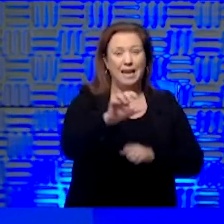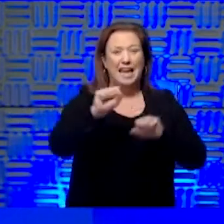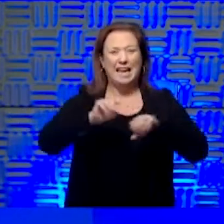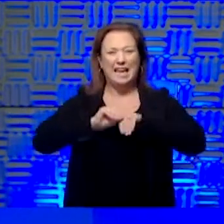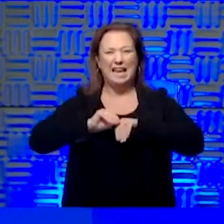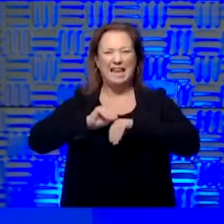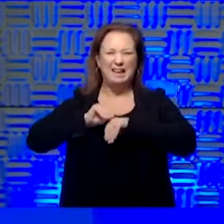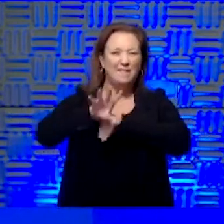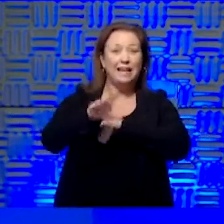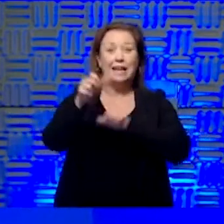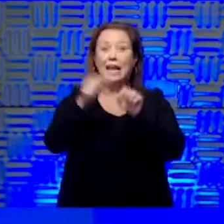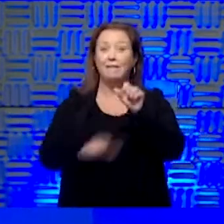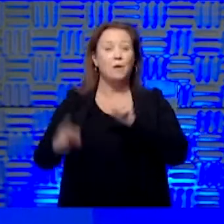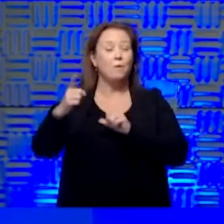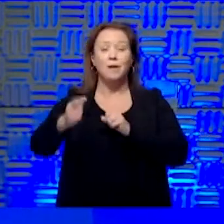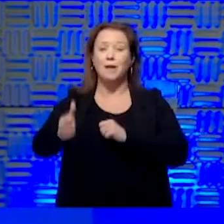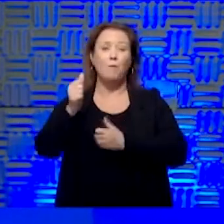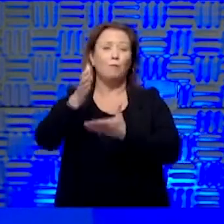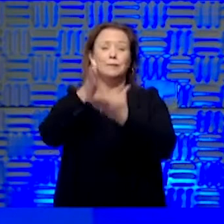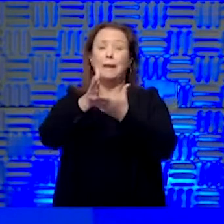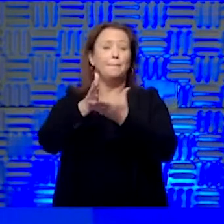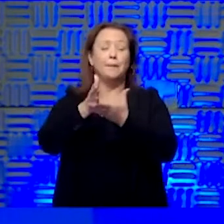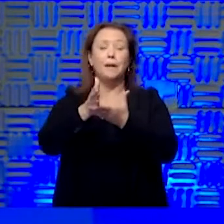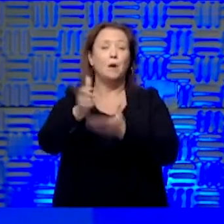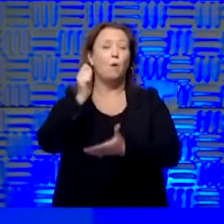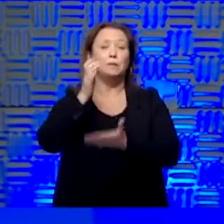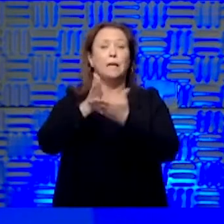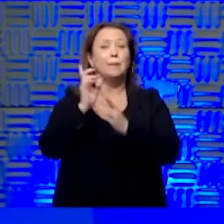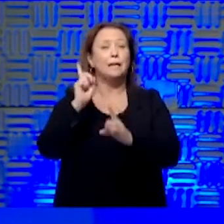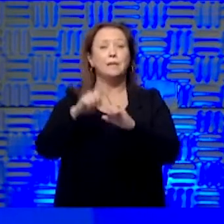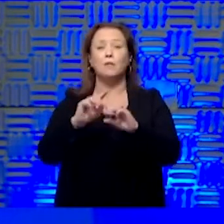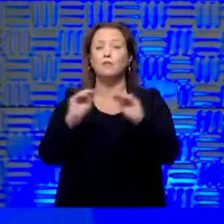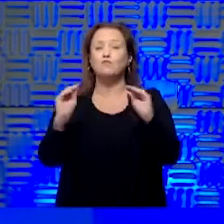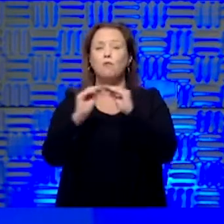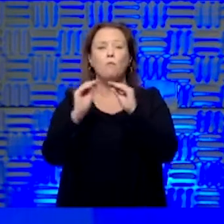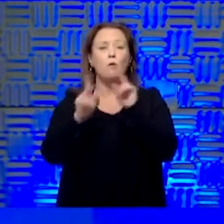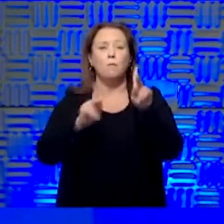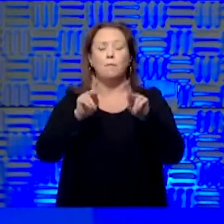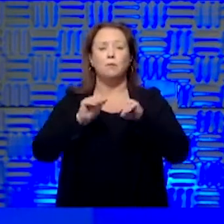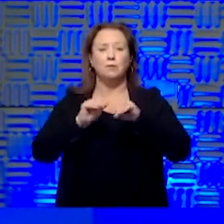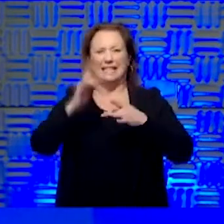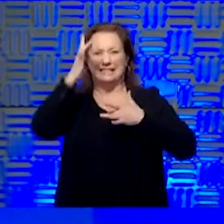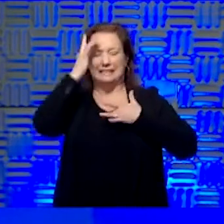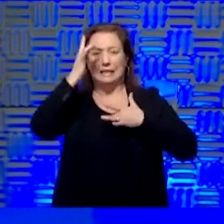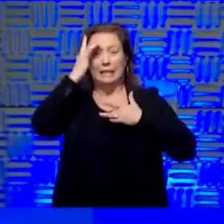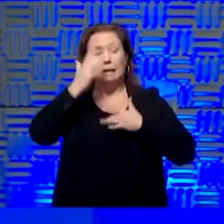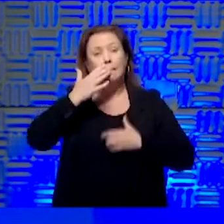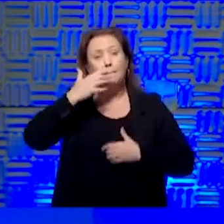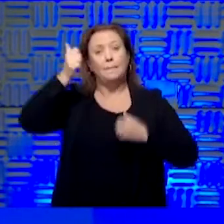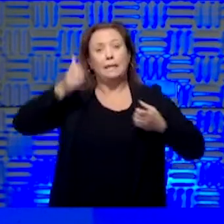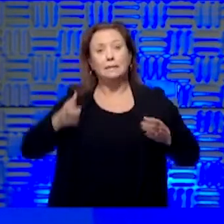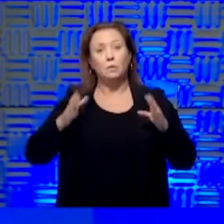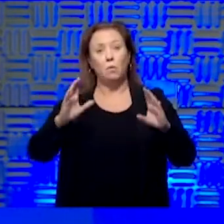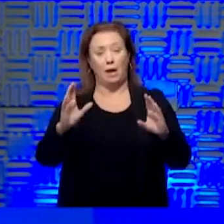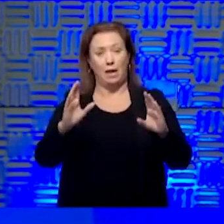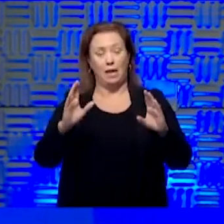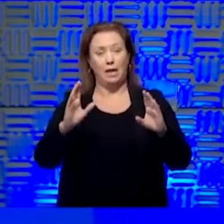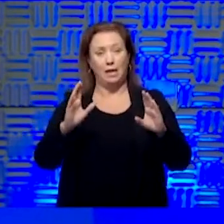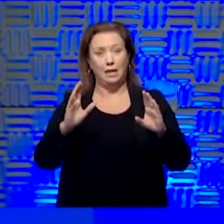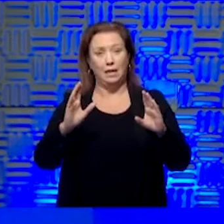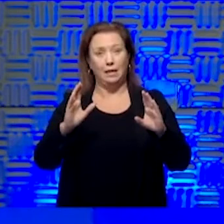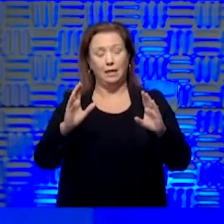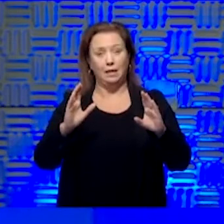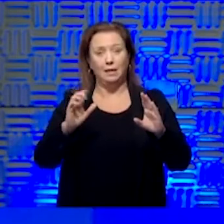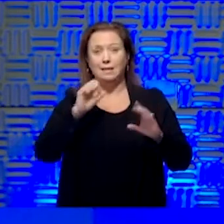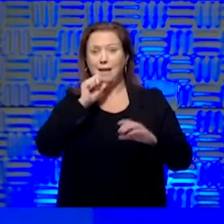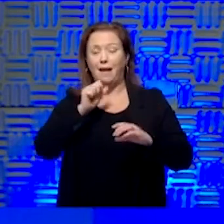everyone, and it won't stop. It won't stop until there's no more people to infect. And so the best way to allow it to